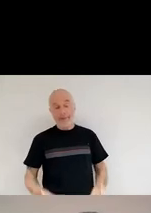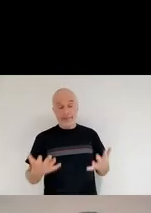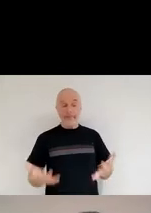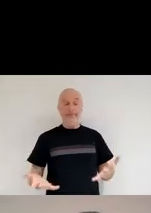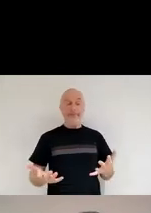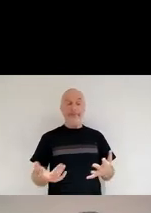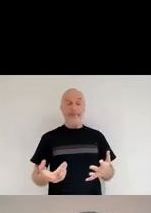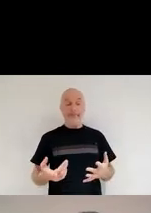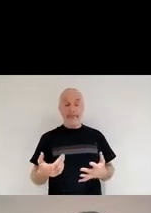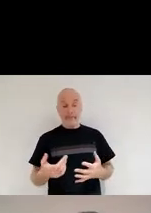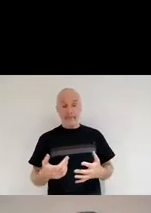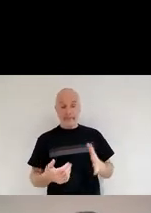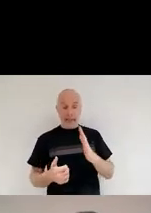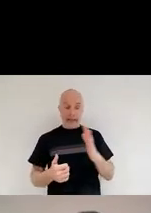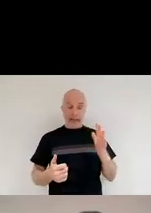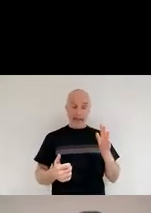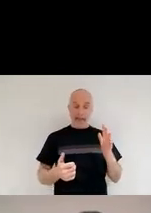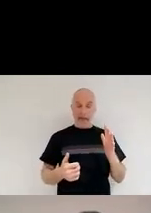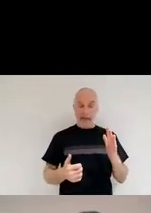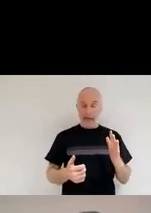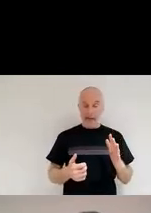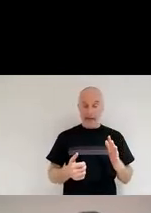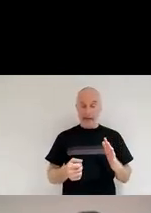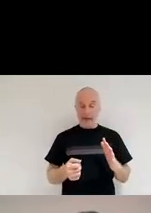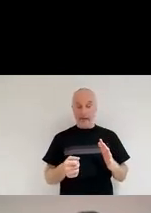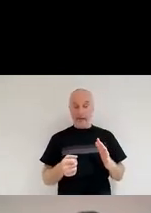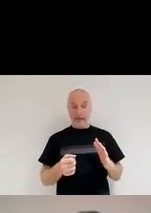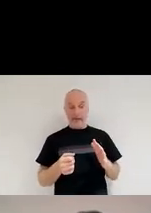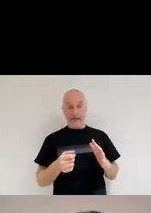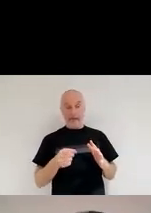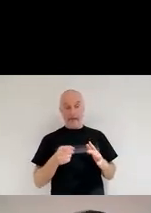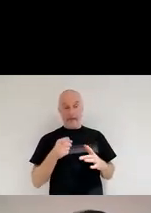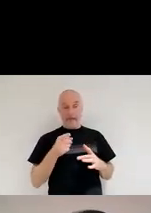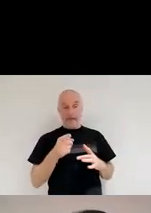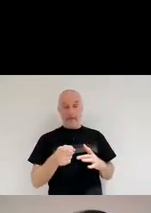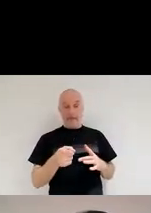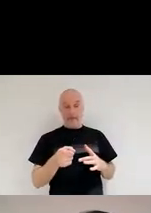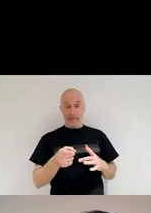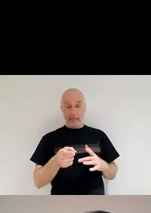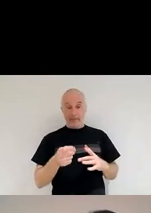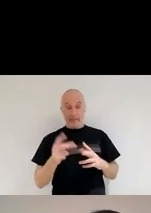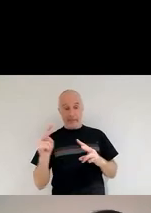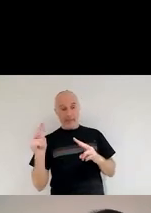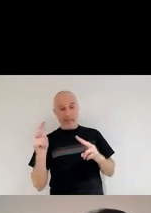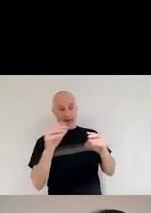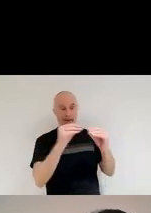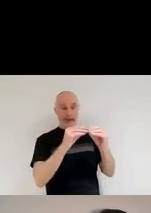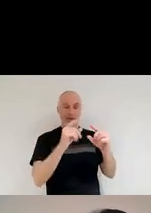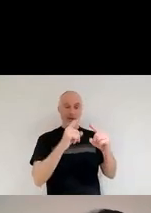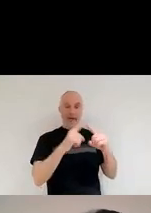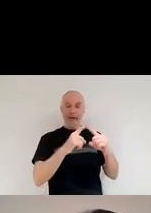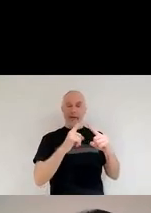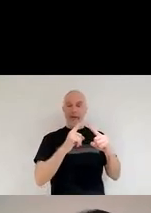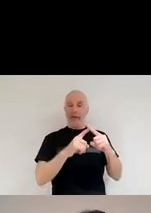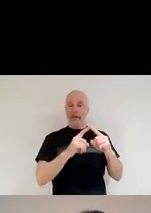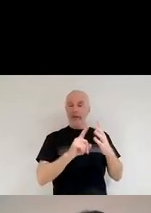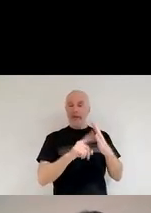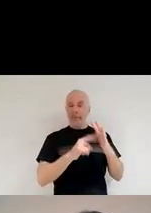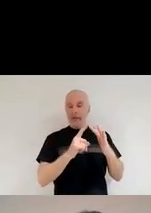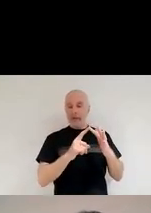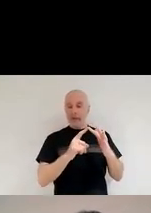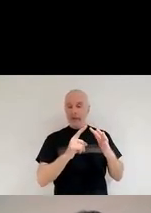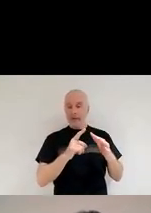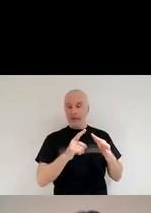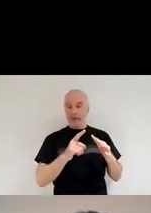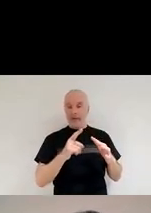the, on the left-hand side, what I'm showing you is the, is Betelgeuse. Um, so that's also a red giant.